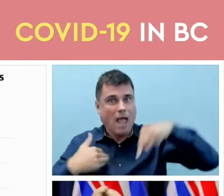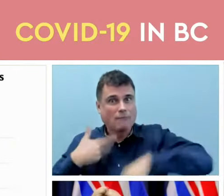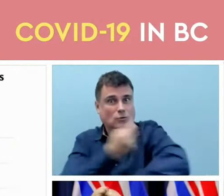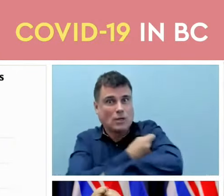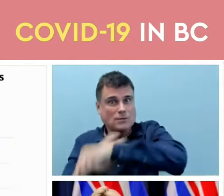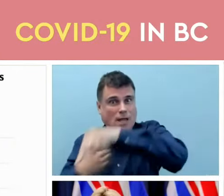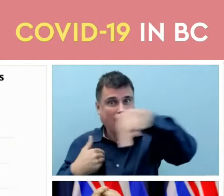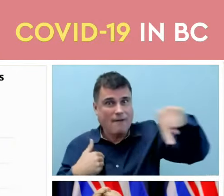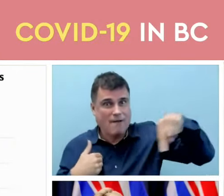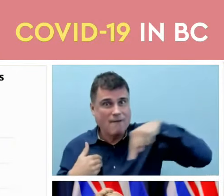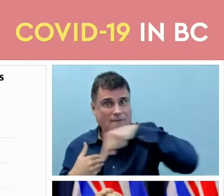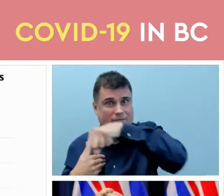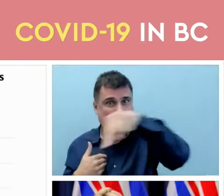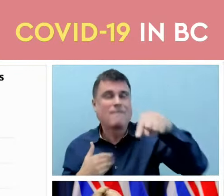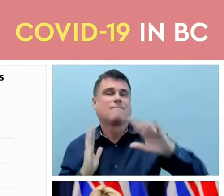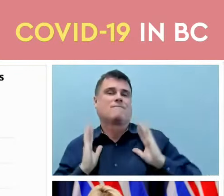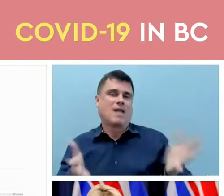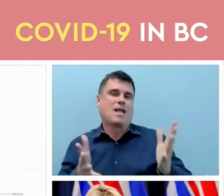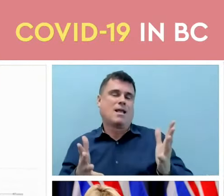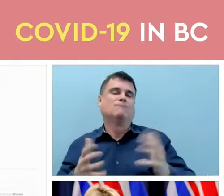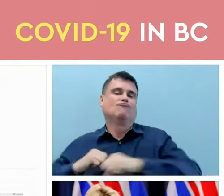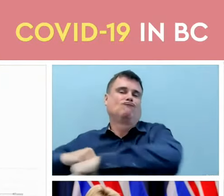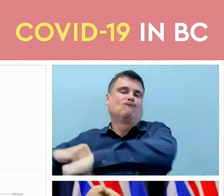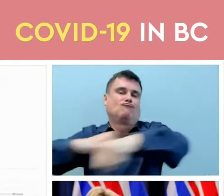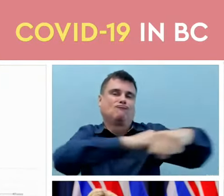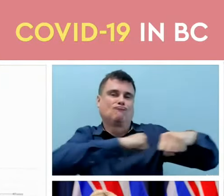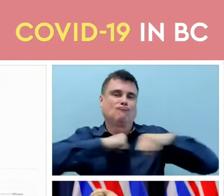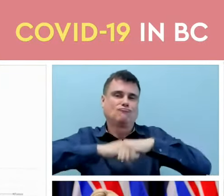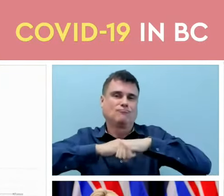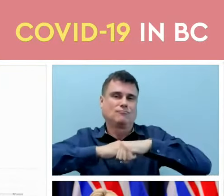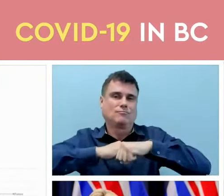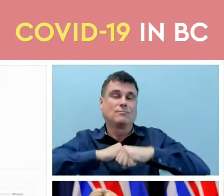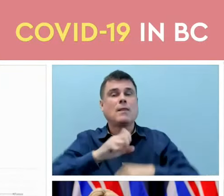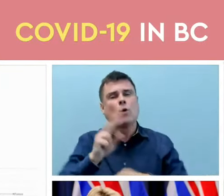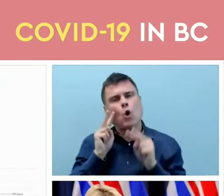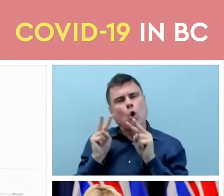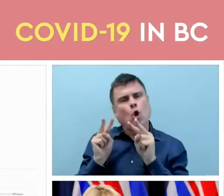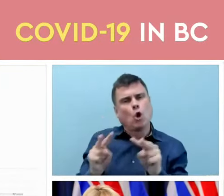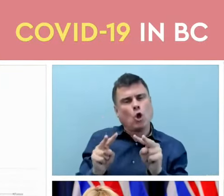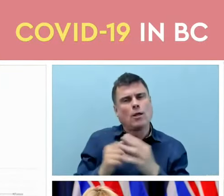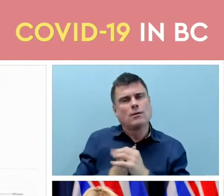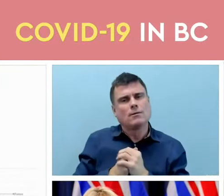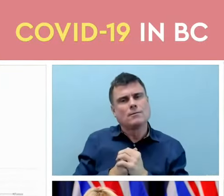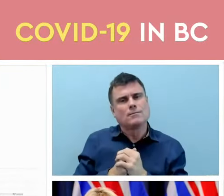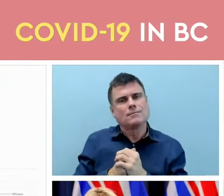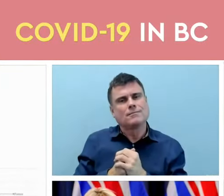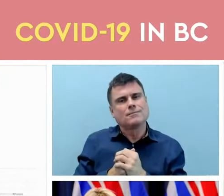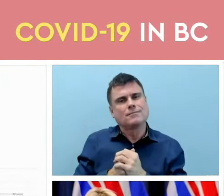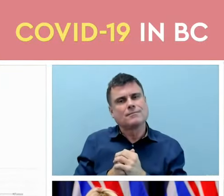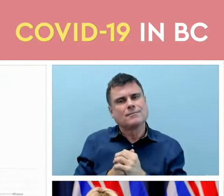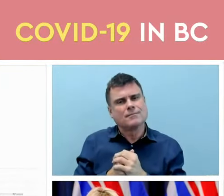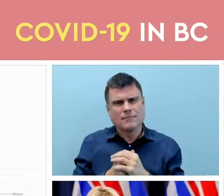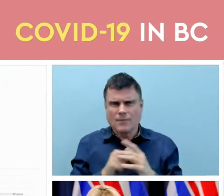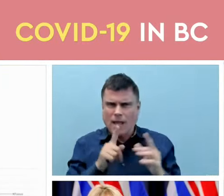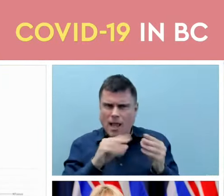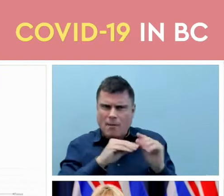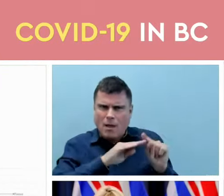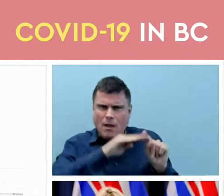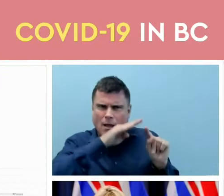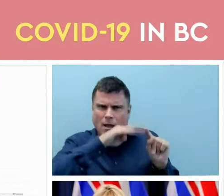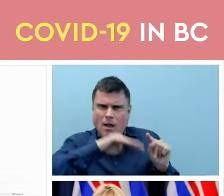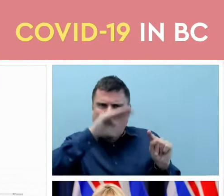comes next. If we look at our trajectory over the last little while compared to other jurisdictions